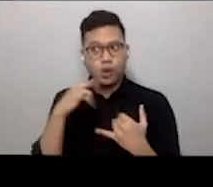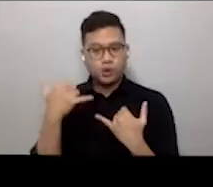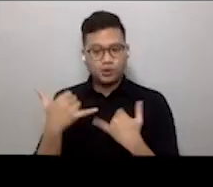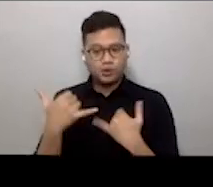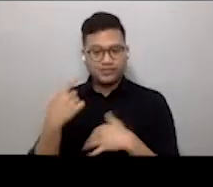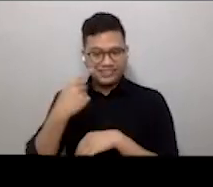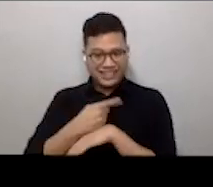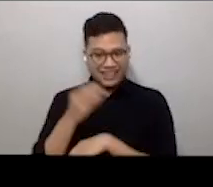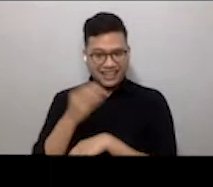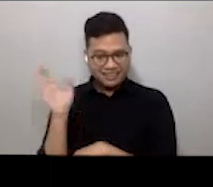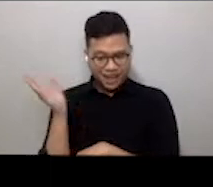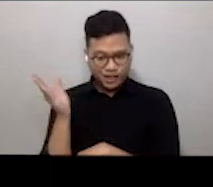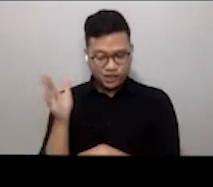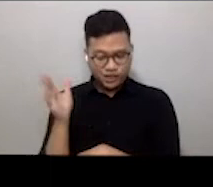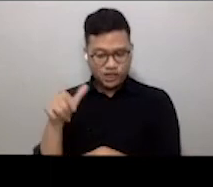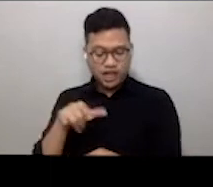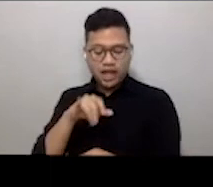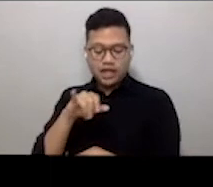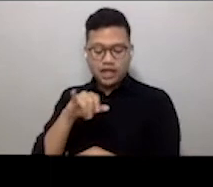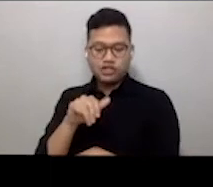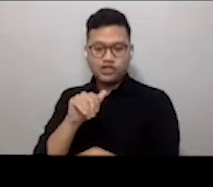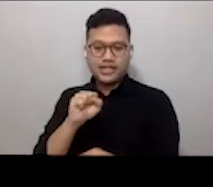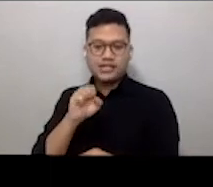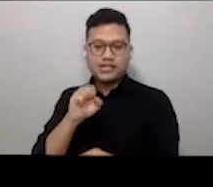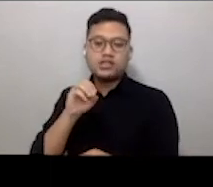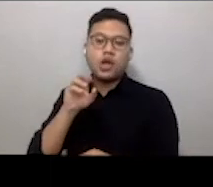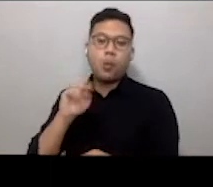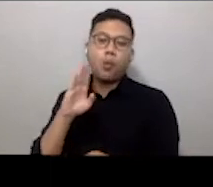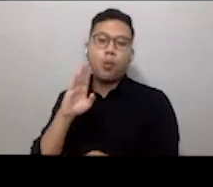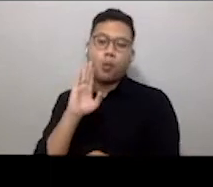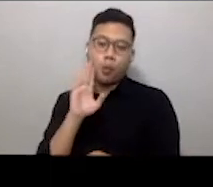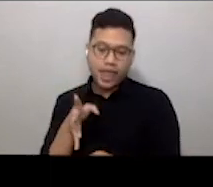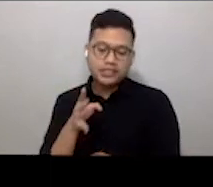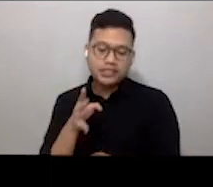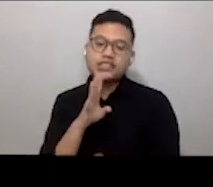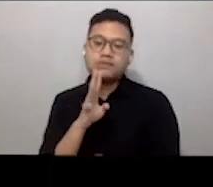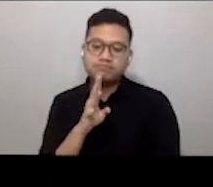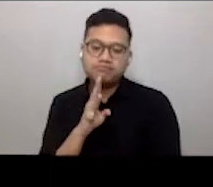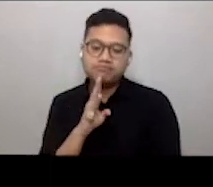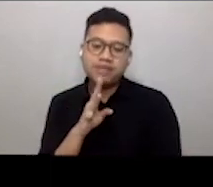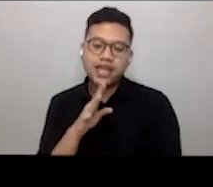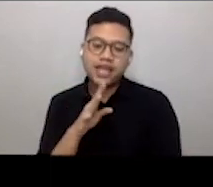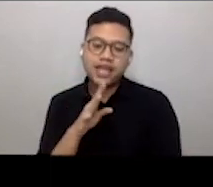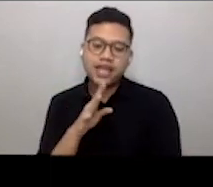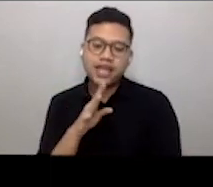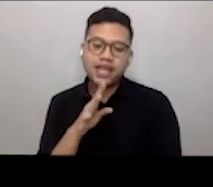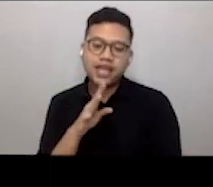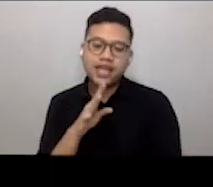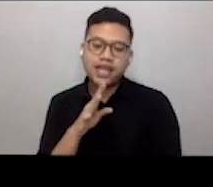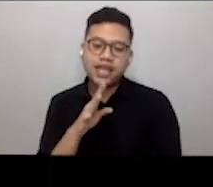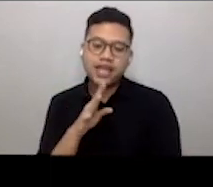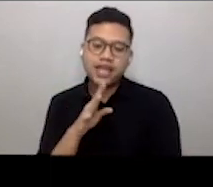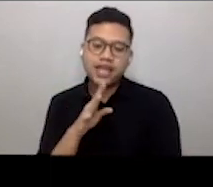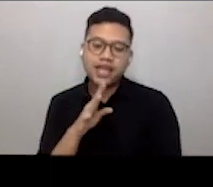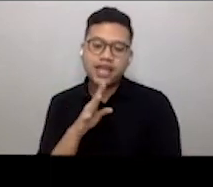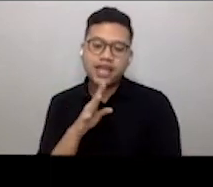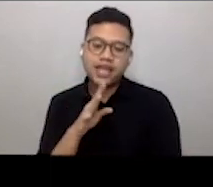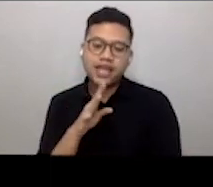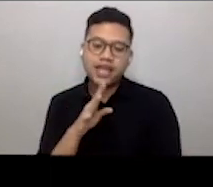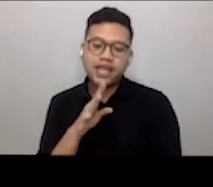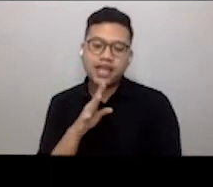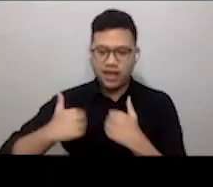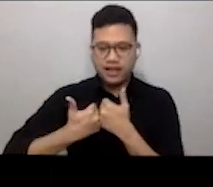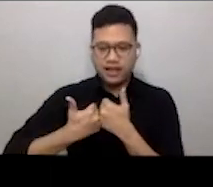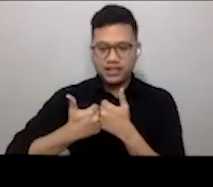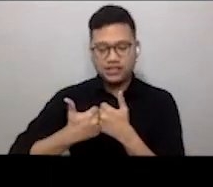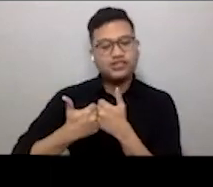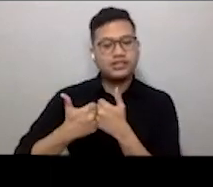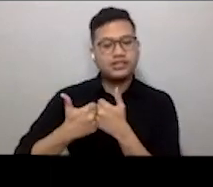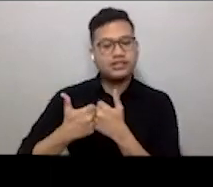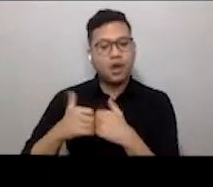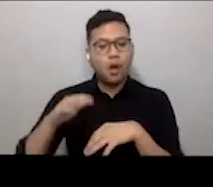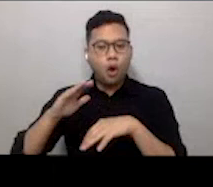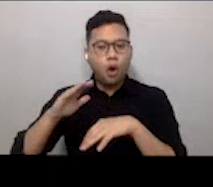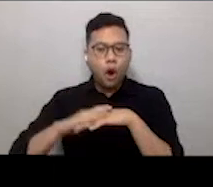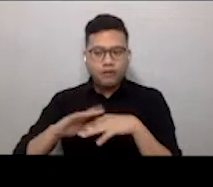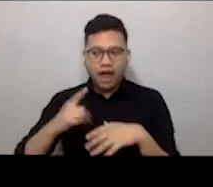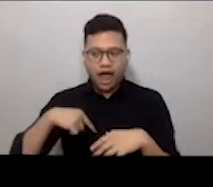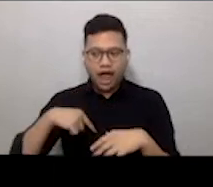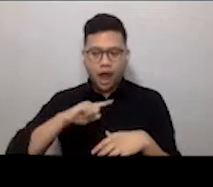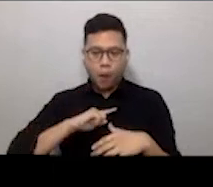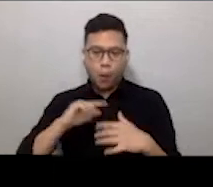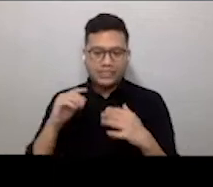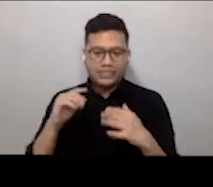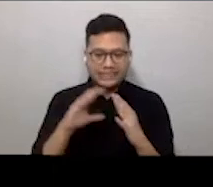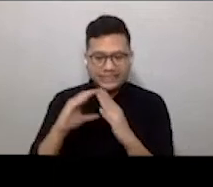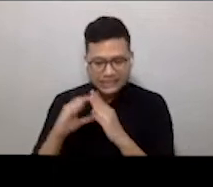is the New Normal, Professor Jason Pomeroy will speak about some of the current challenges faced by our urban habitats and the global